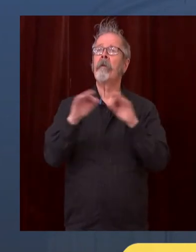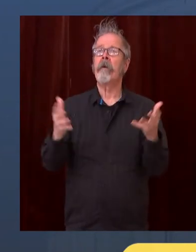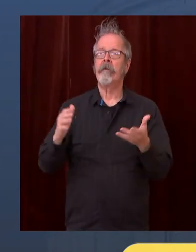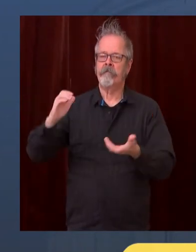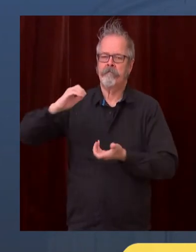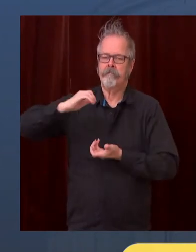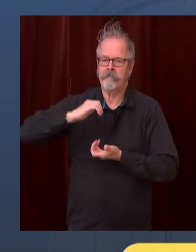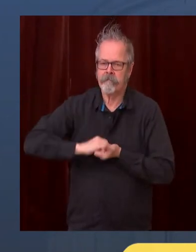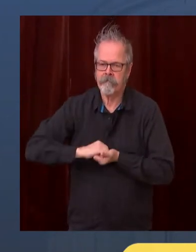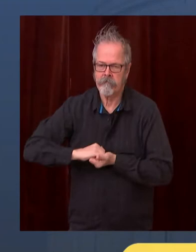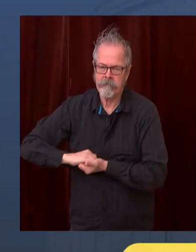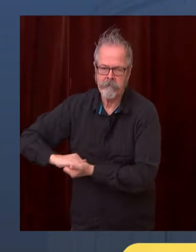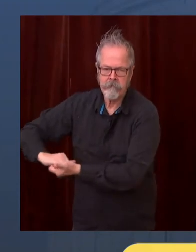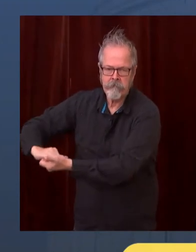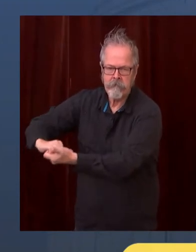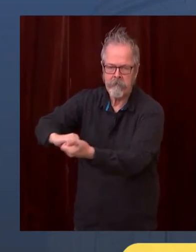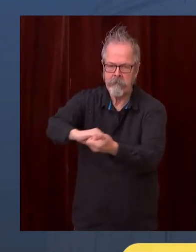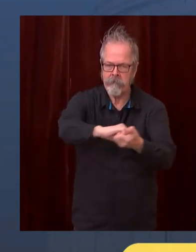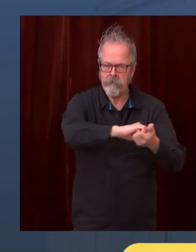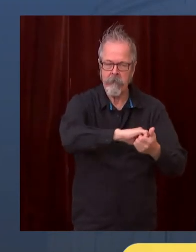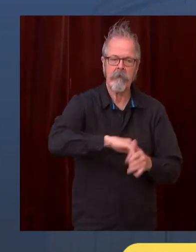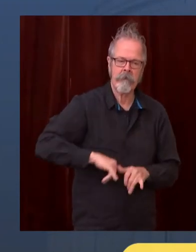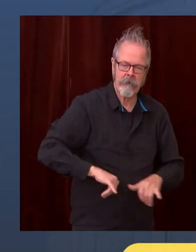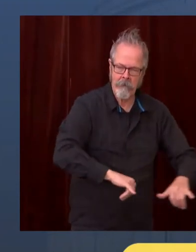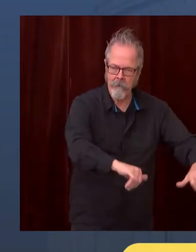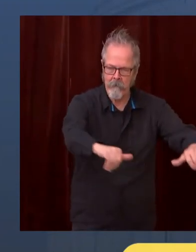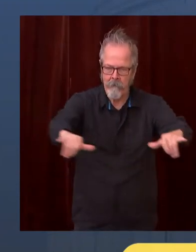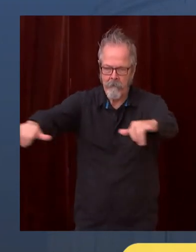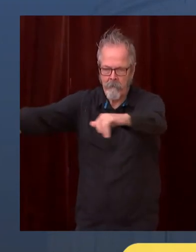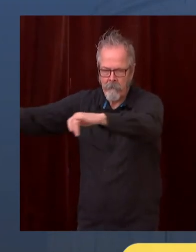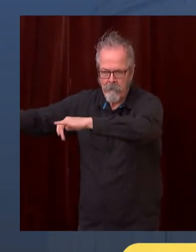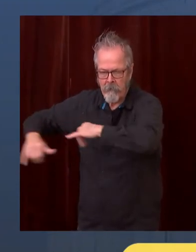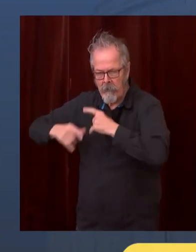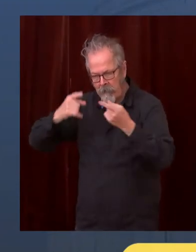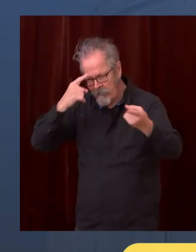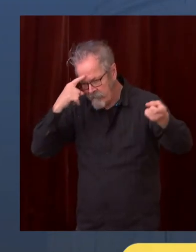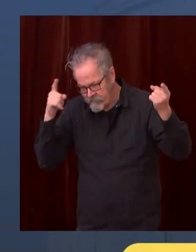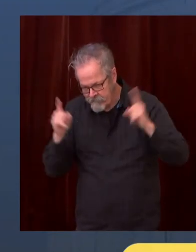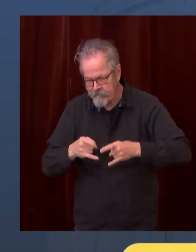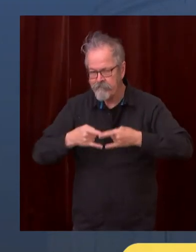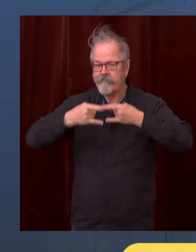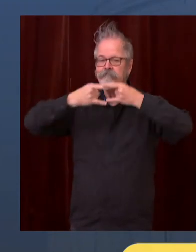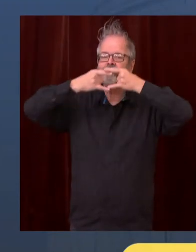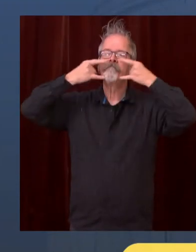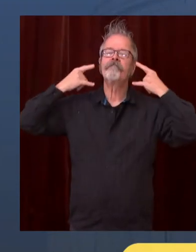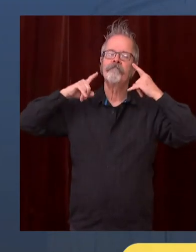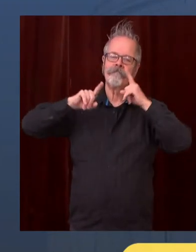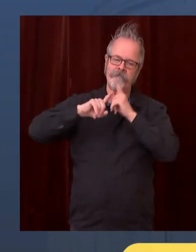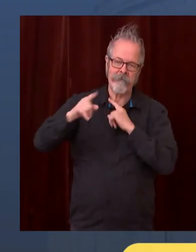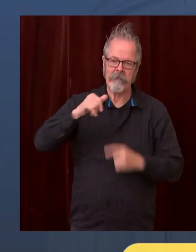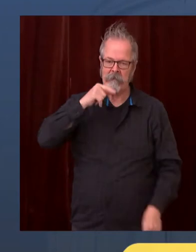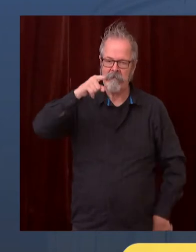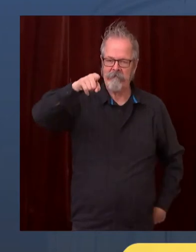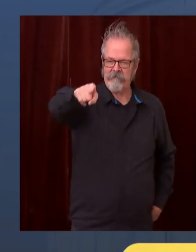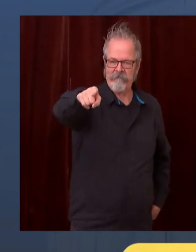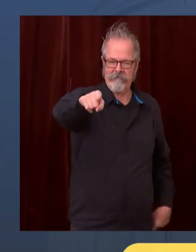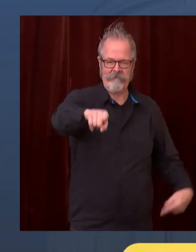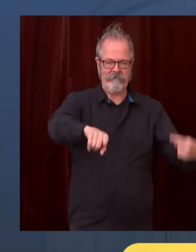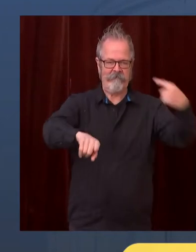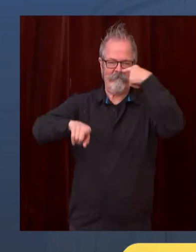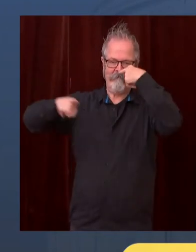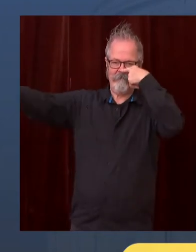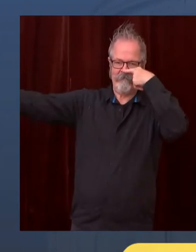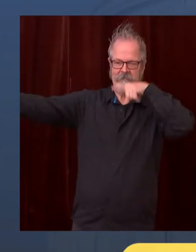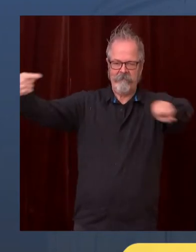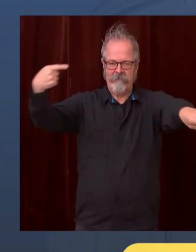political football. This should be really all of us together and the enemy is the virus. And we have to do all